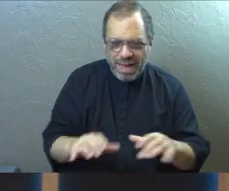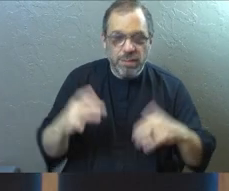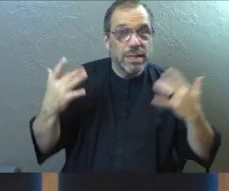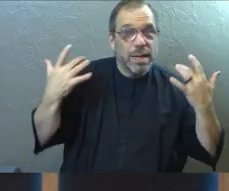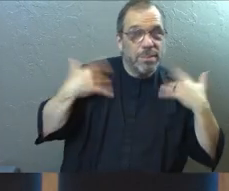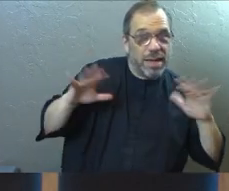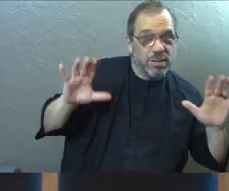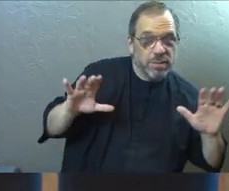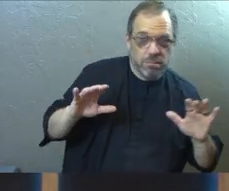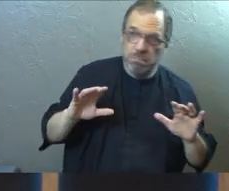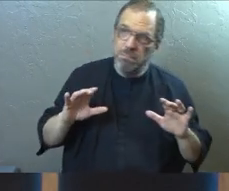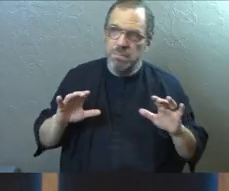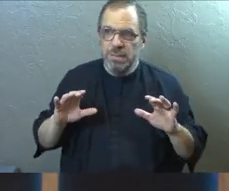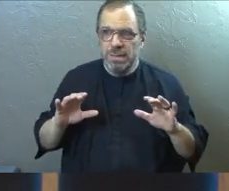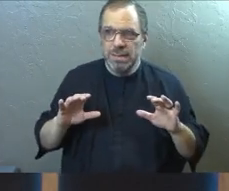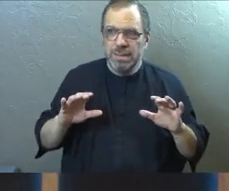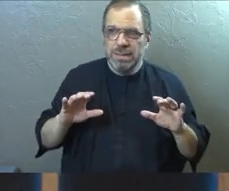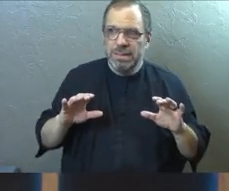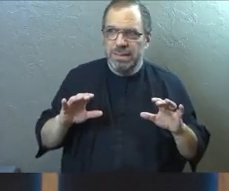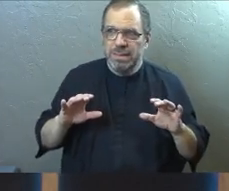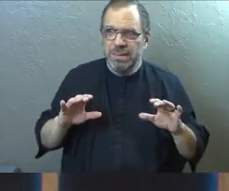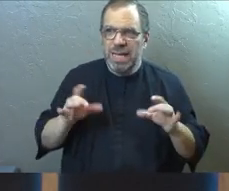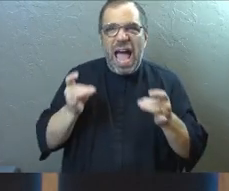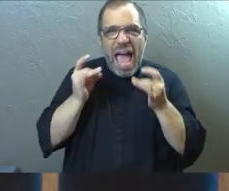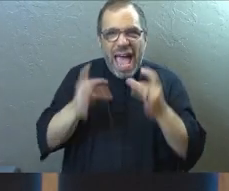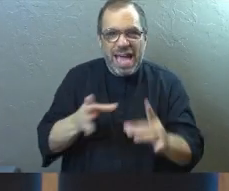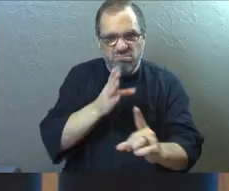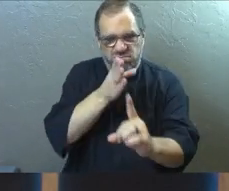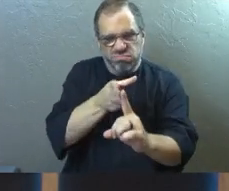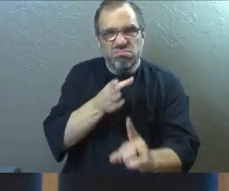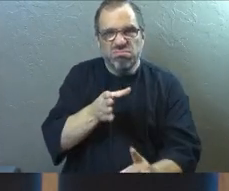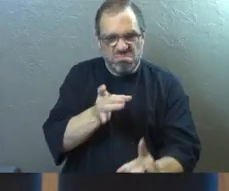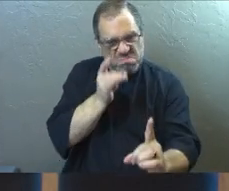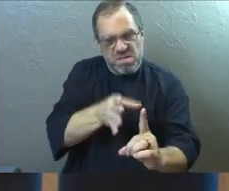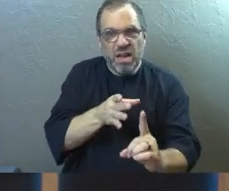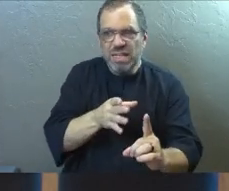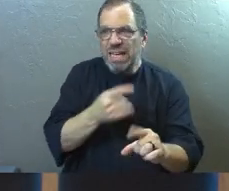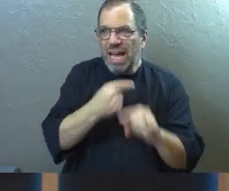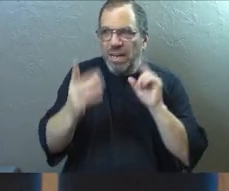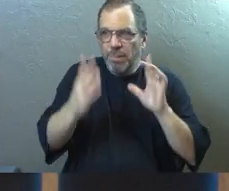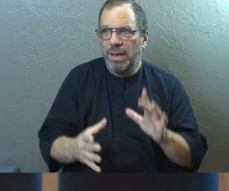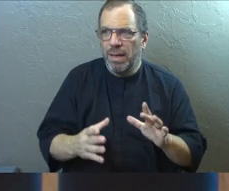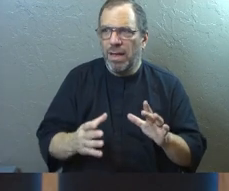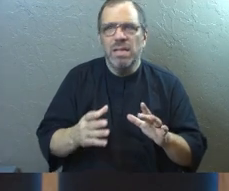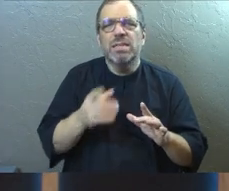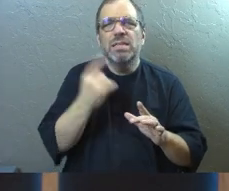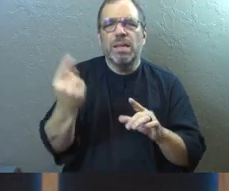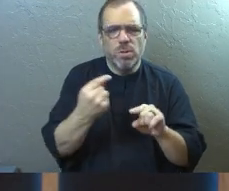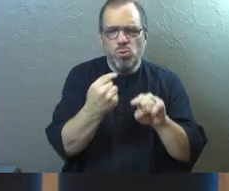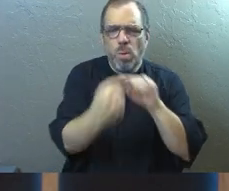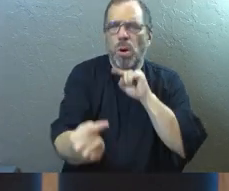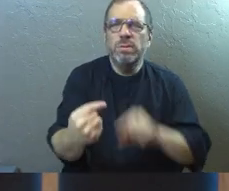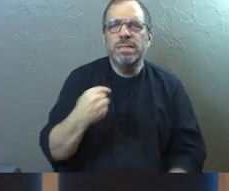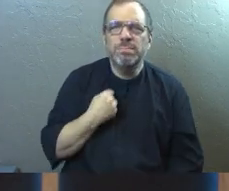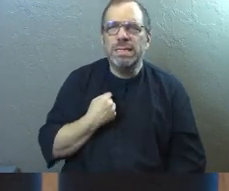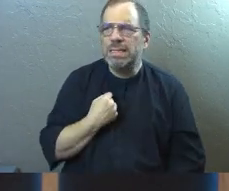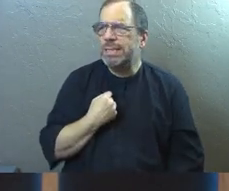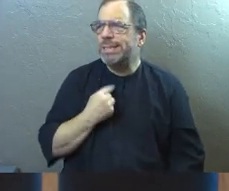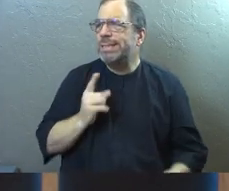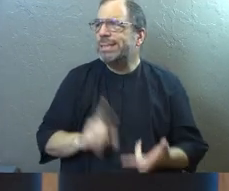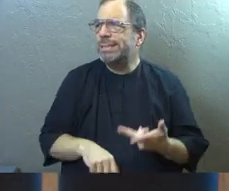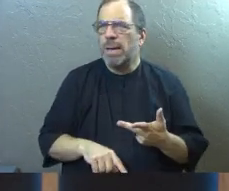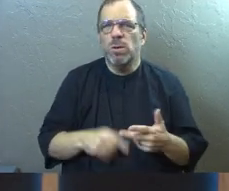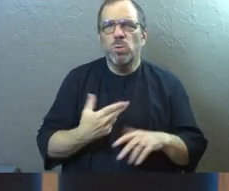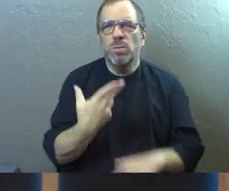passively. They might even just be passively hateful towards you. An enemy or a foe. Someone who opposes you. Someone